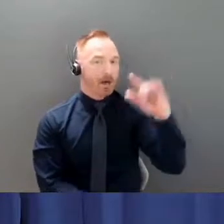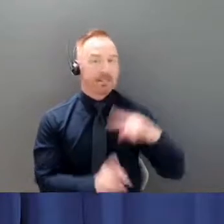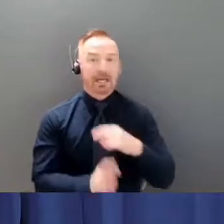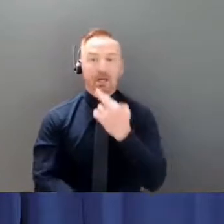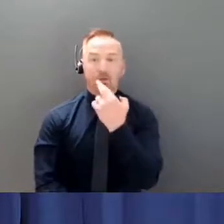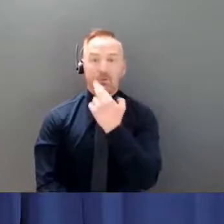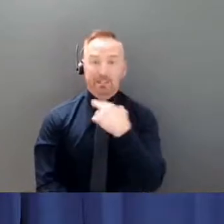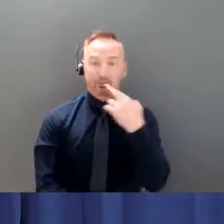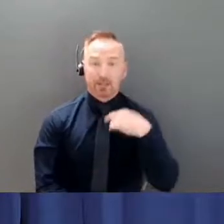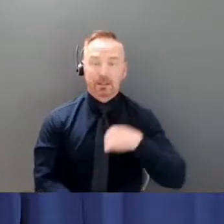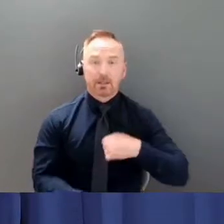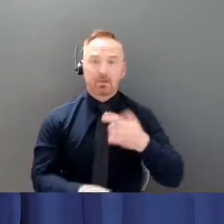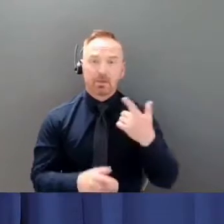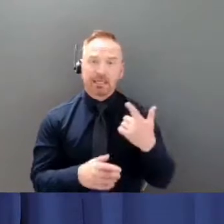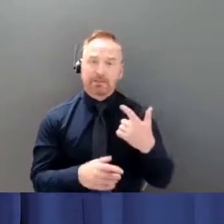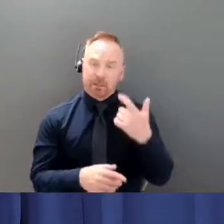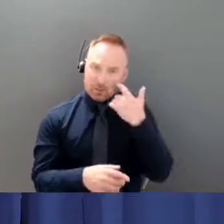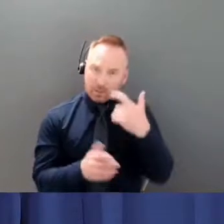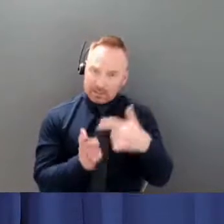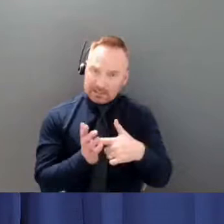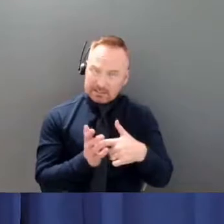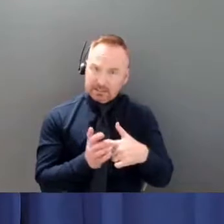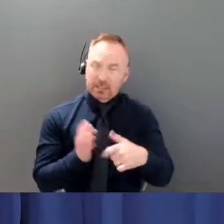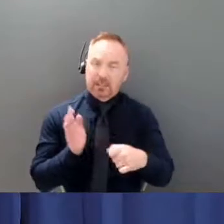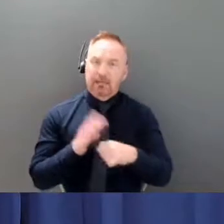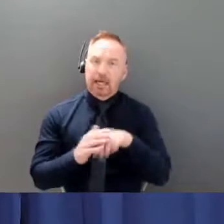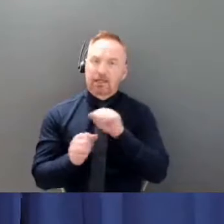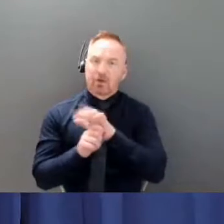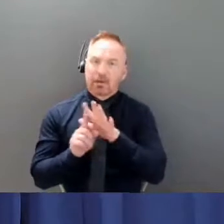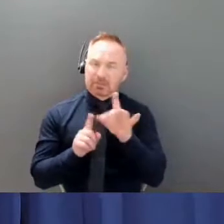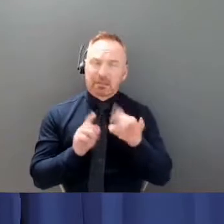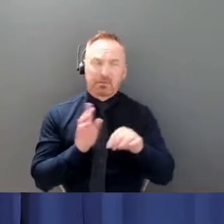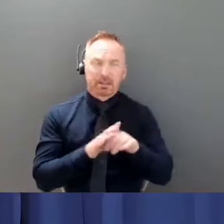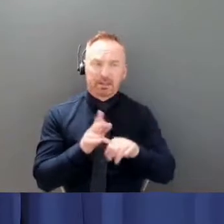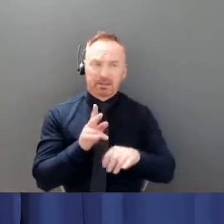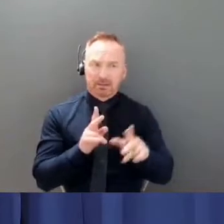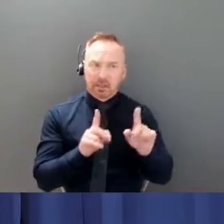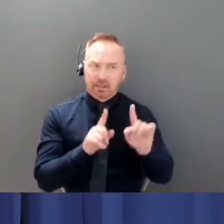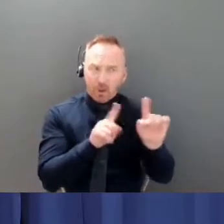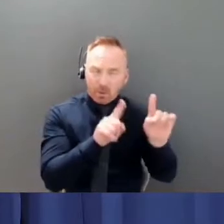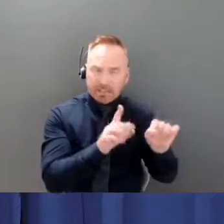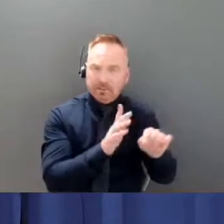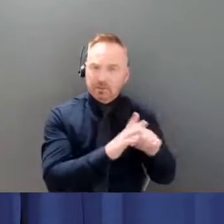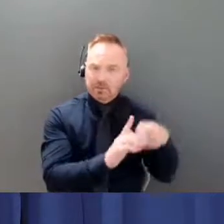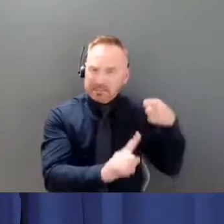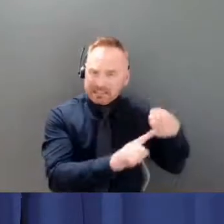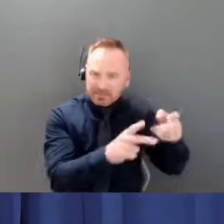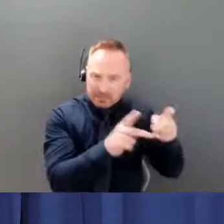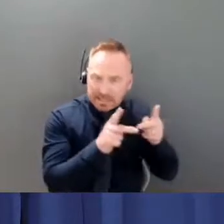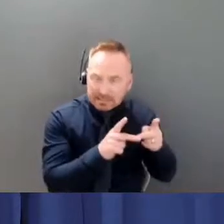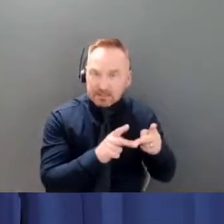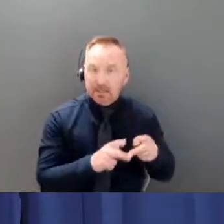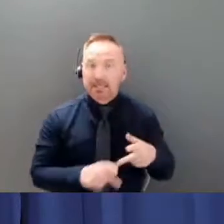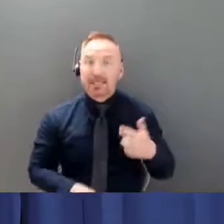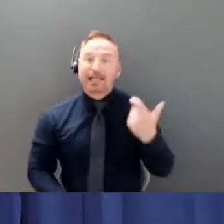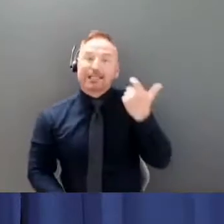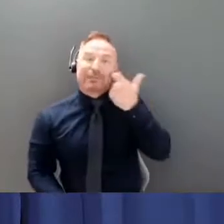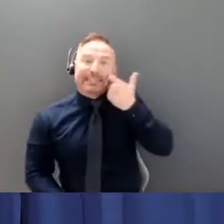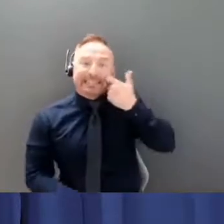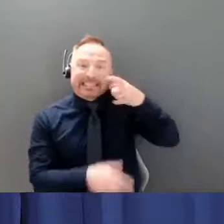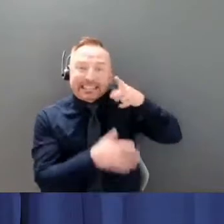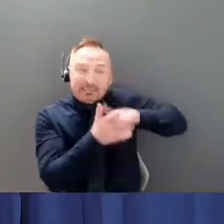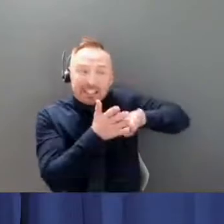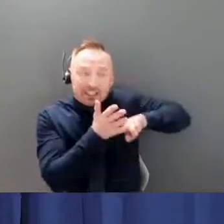associated with frequenting several establishments and through recent inspections we've reached the conclusion that